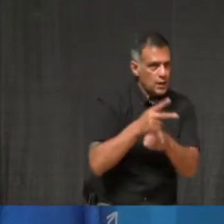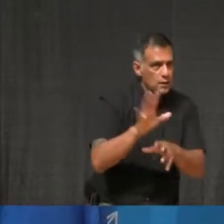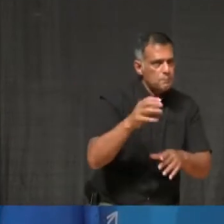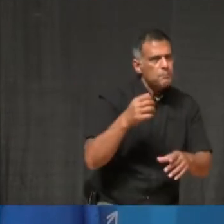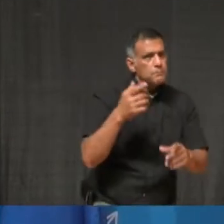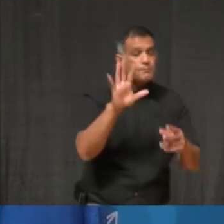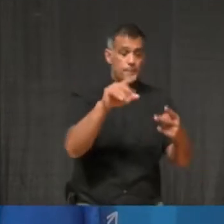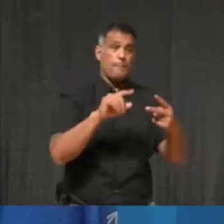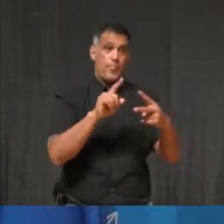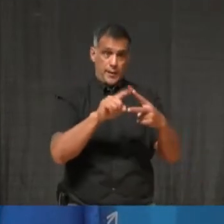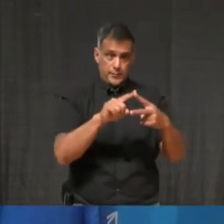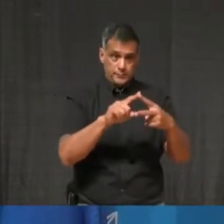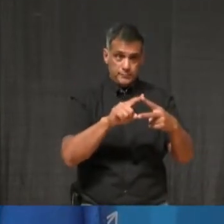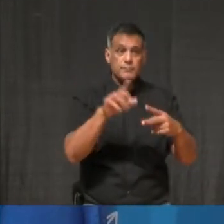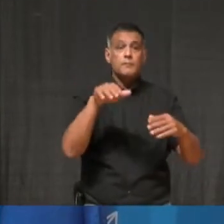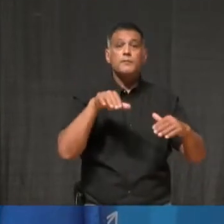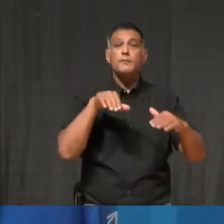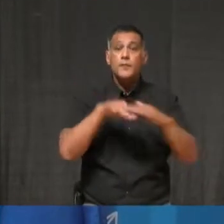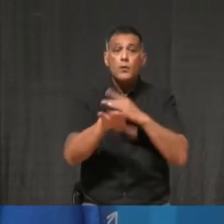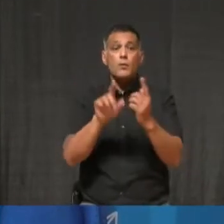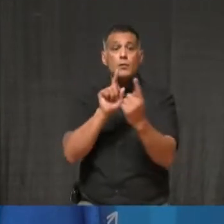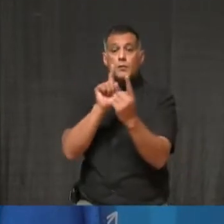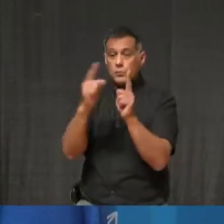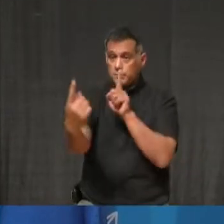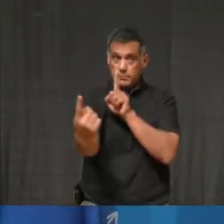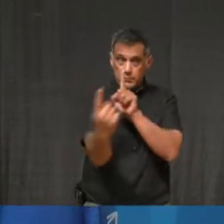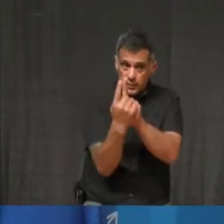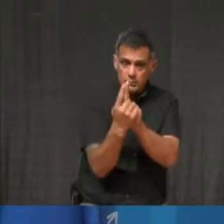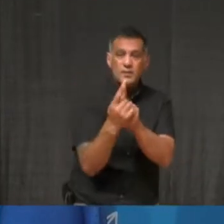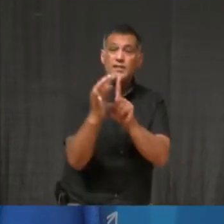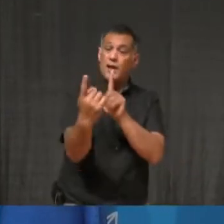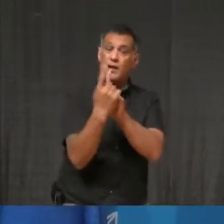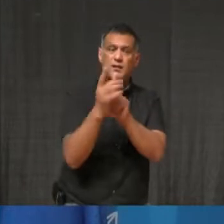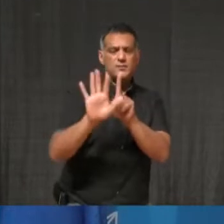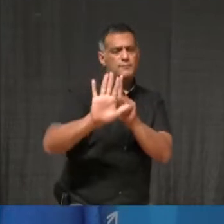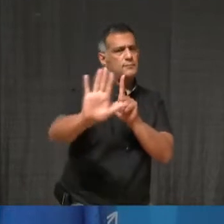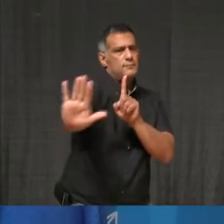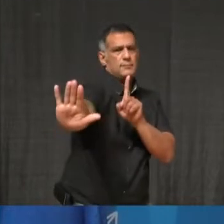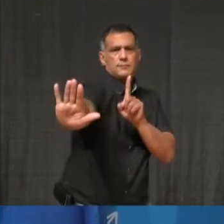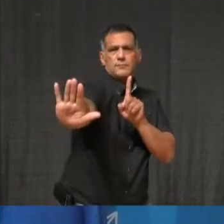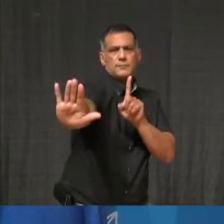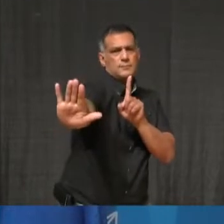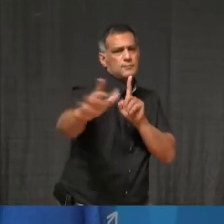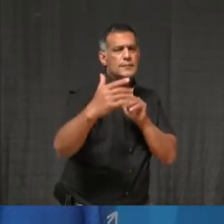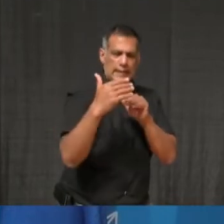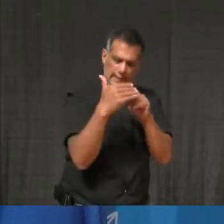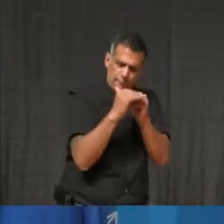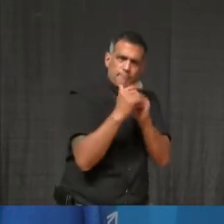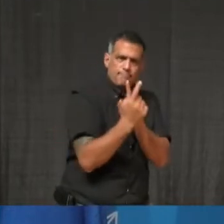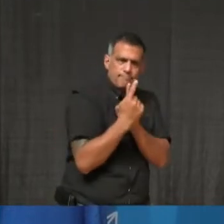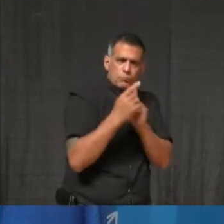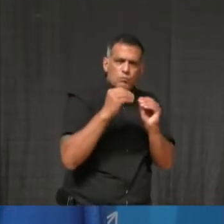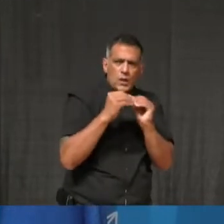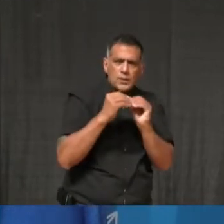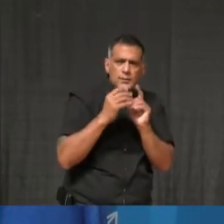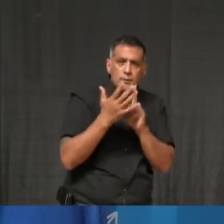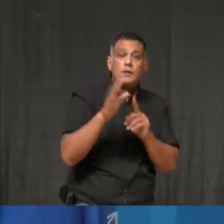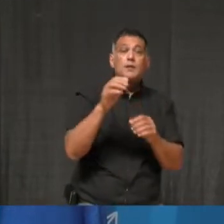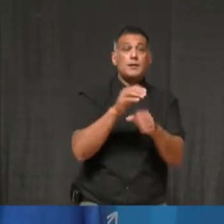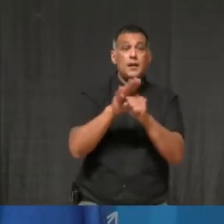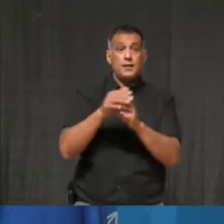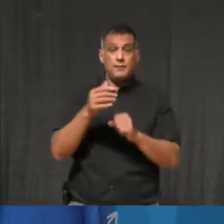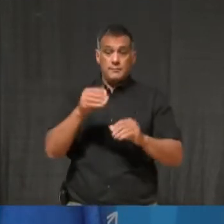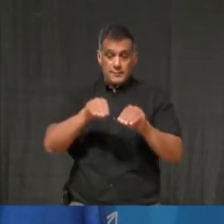and stop meeting in person as much as possible. COVID-19 is spread from person to person,